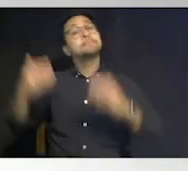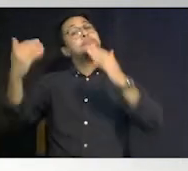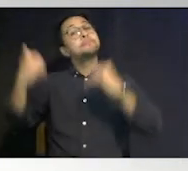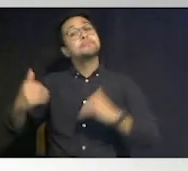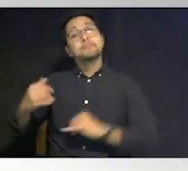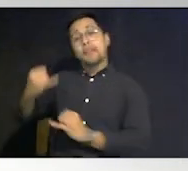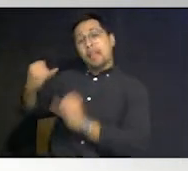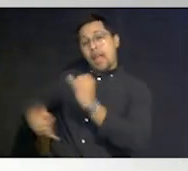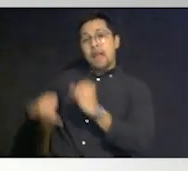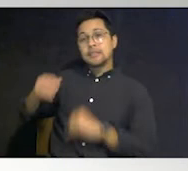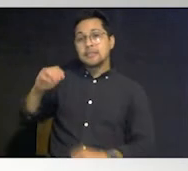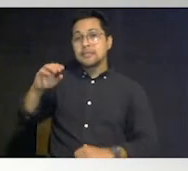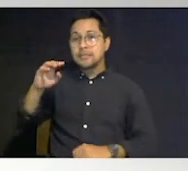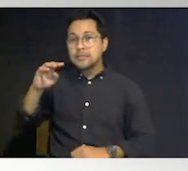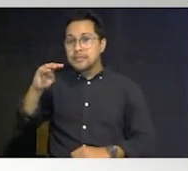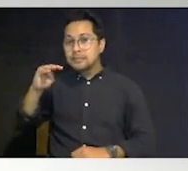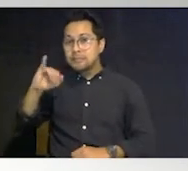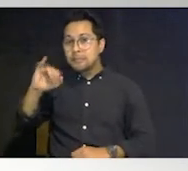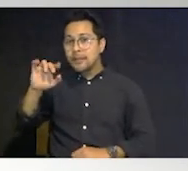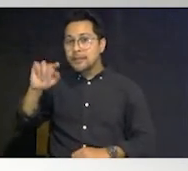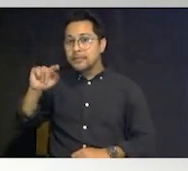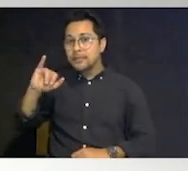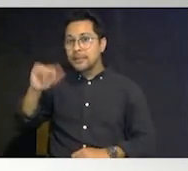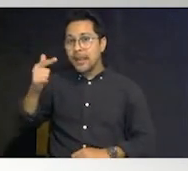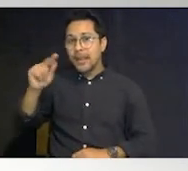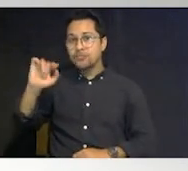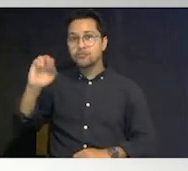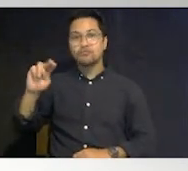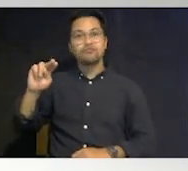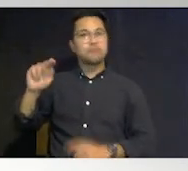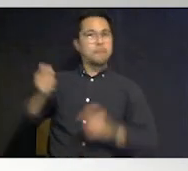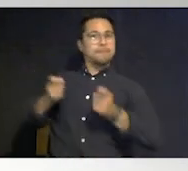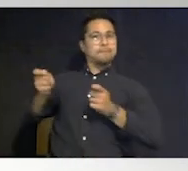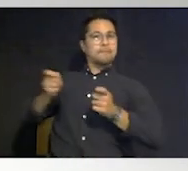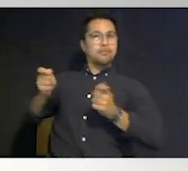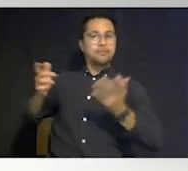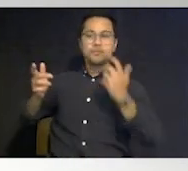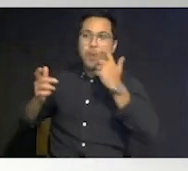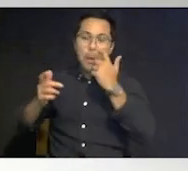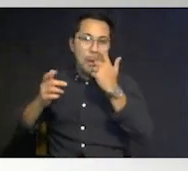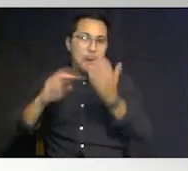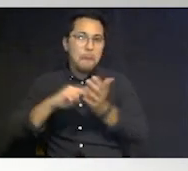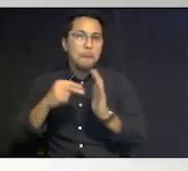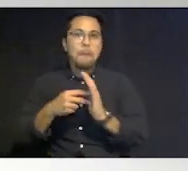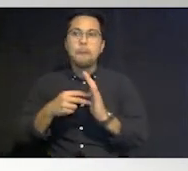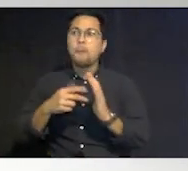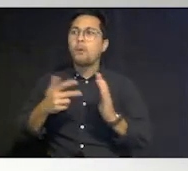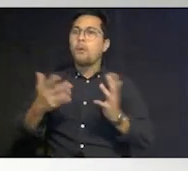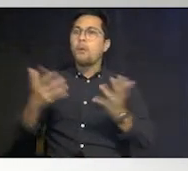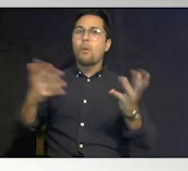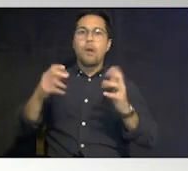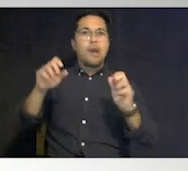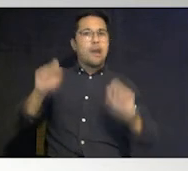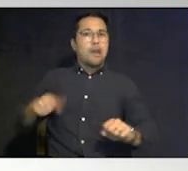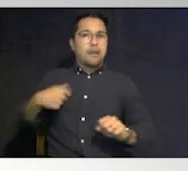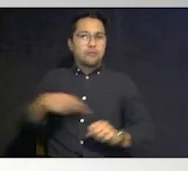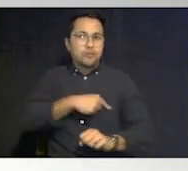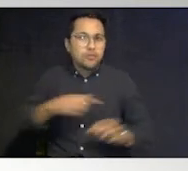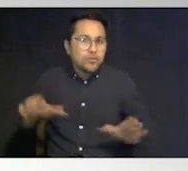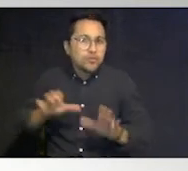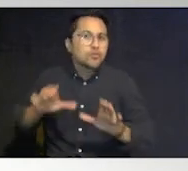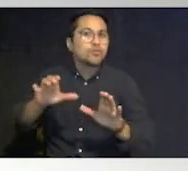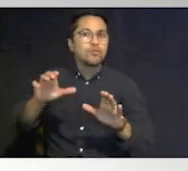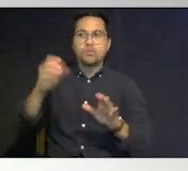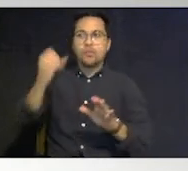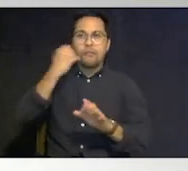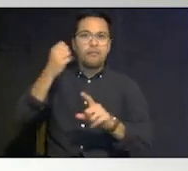mitigation and that is you know what can we do to lessen the effects of a disaster you